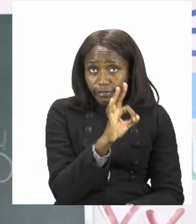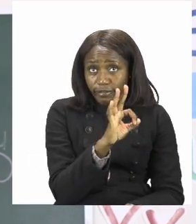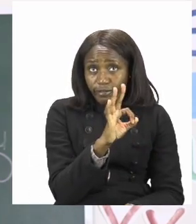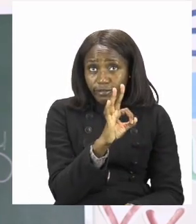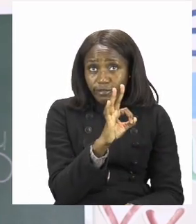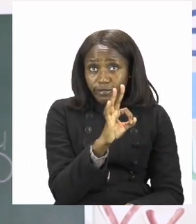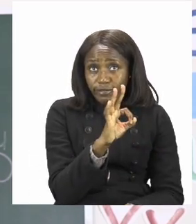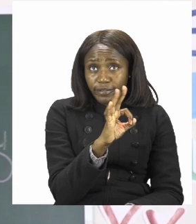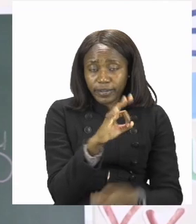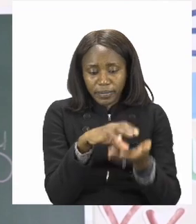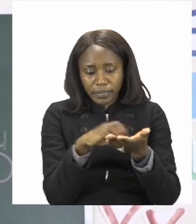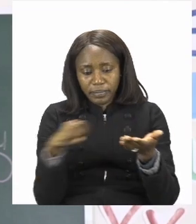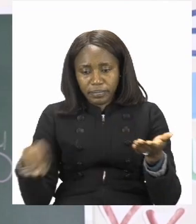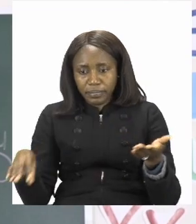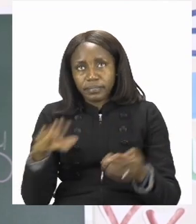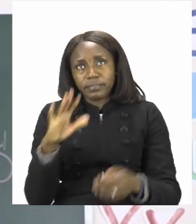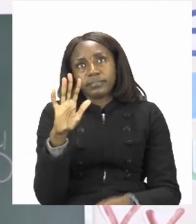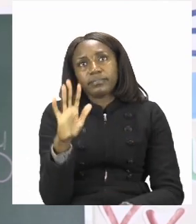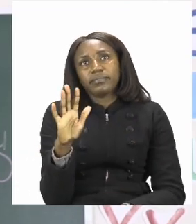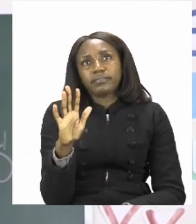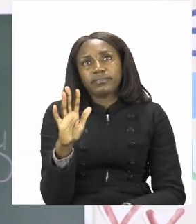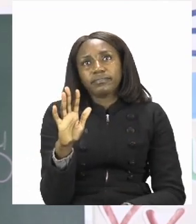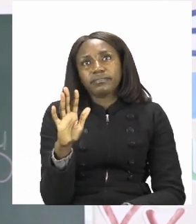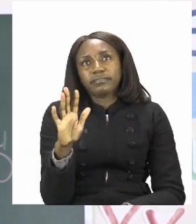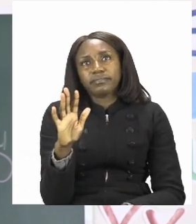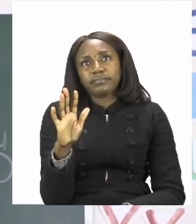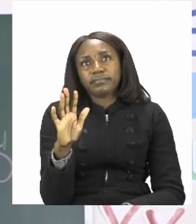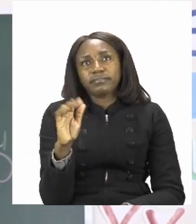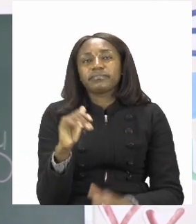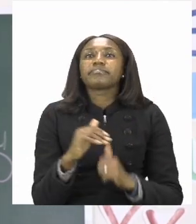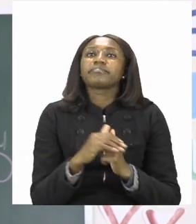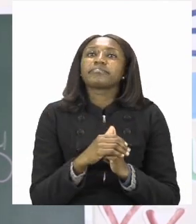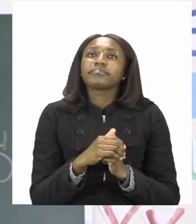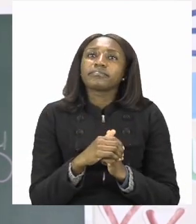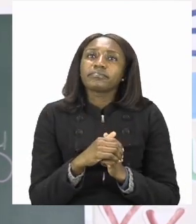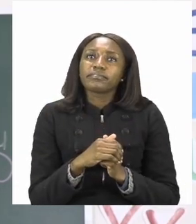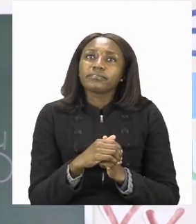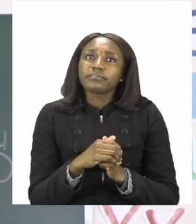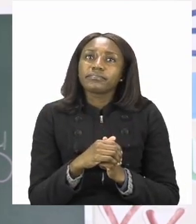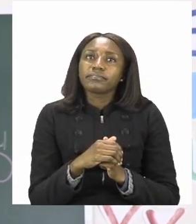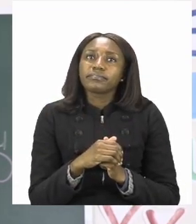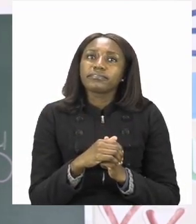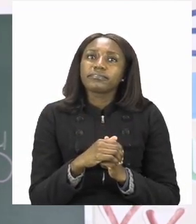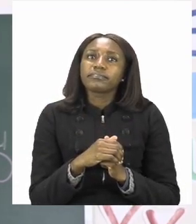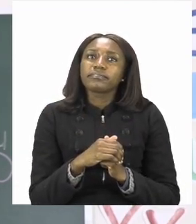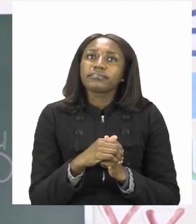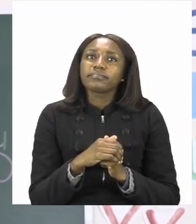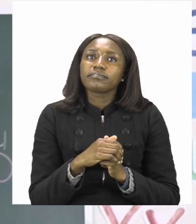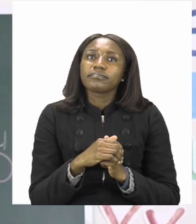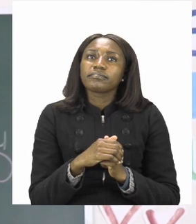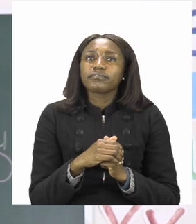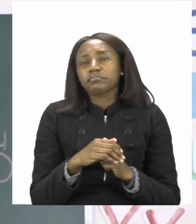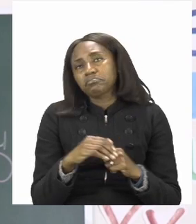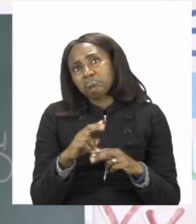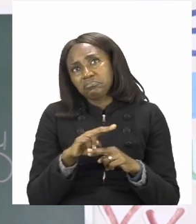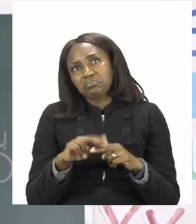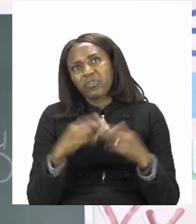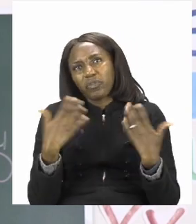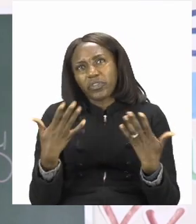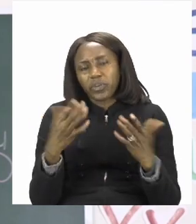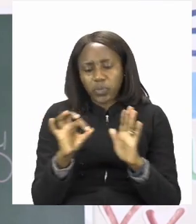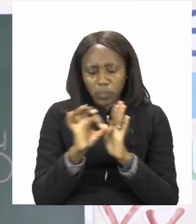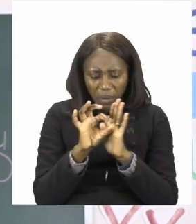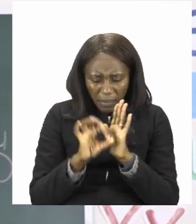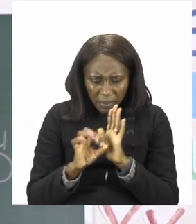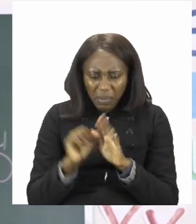9 minus 5. So let's start. We can use our fingers, counters,